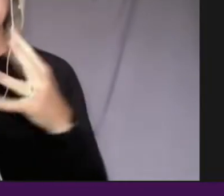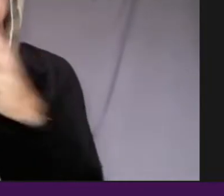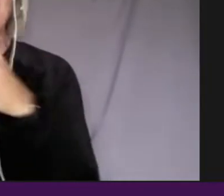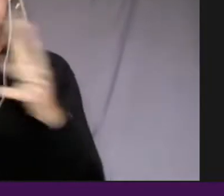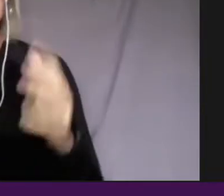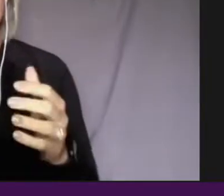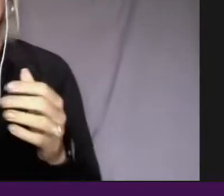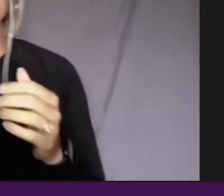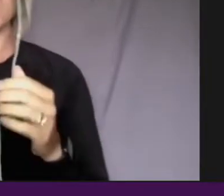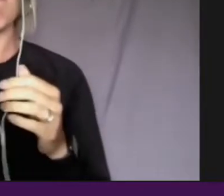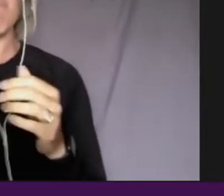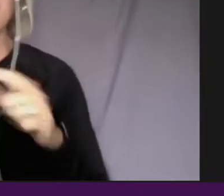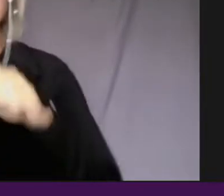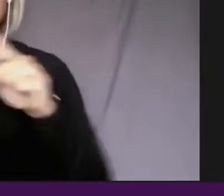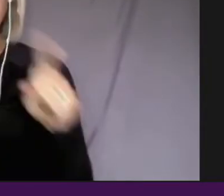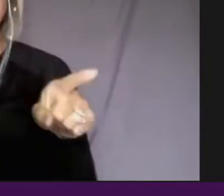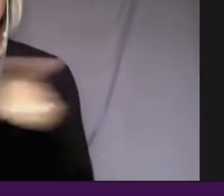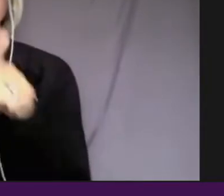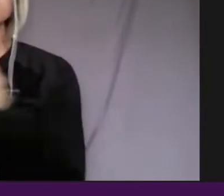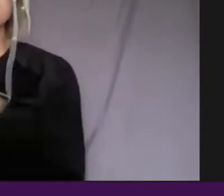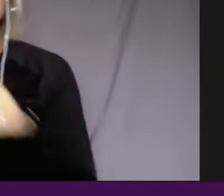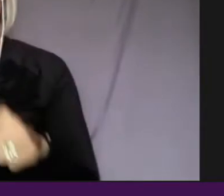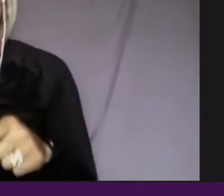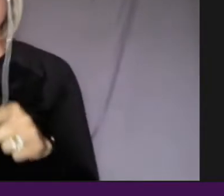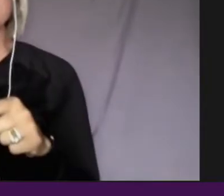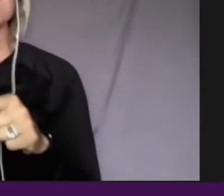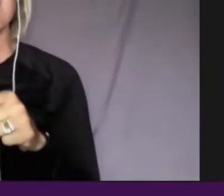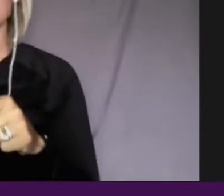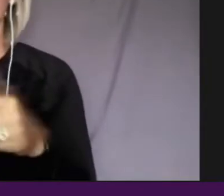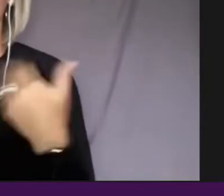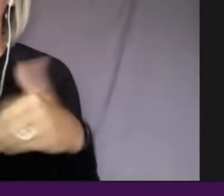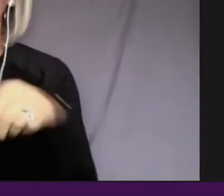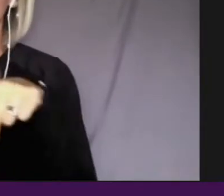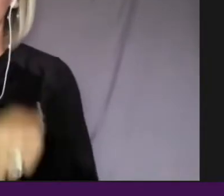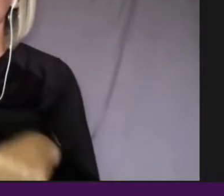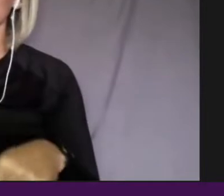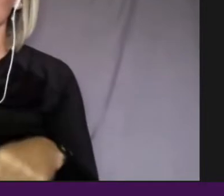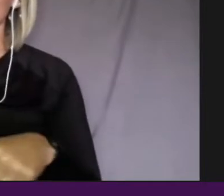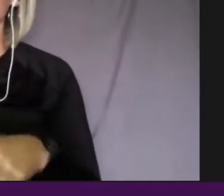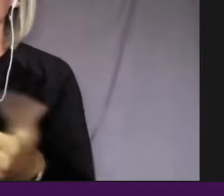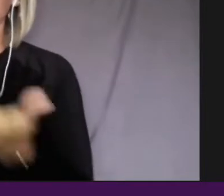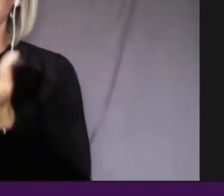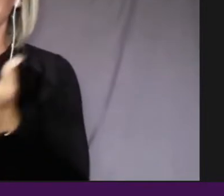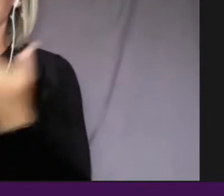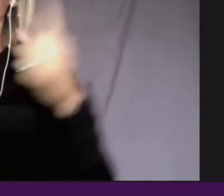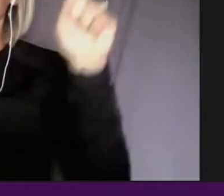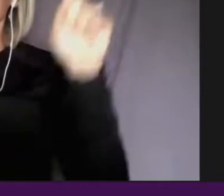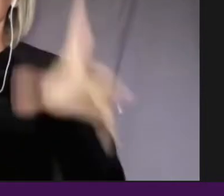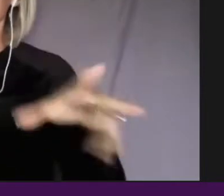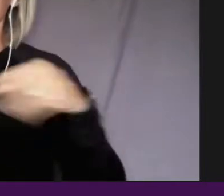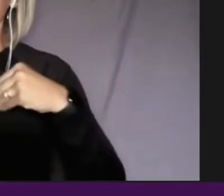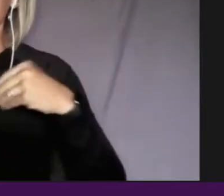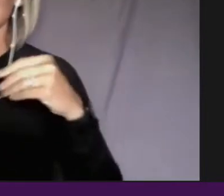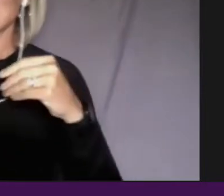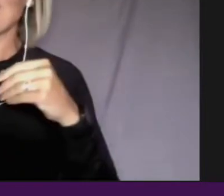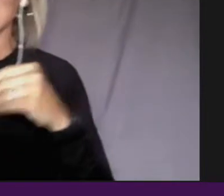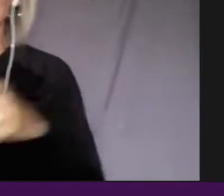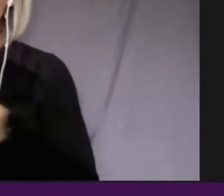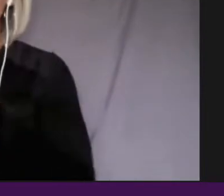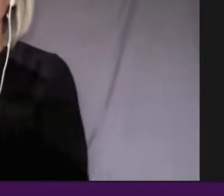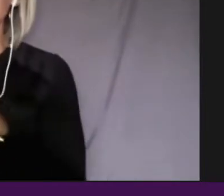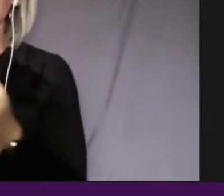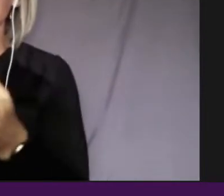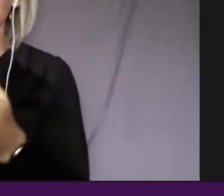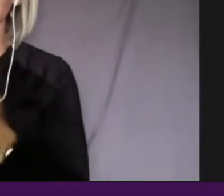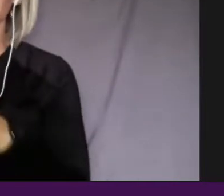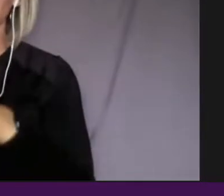Leola had, that it was, that it was a long, long journey to get there. And so I'd love to hear from your perspective, you